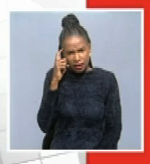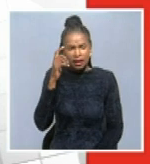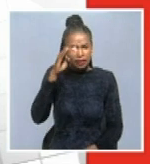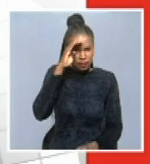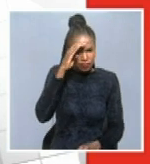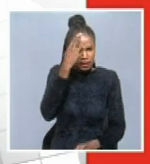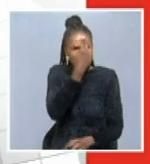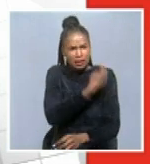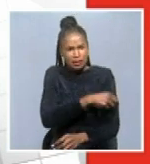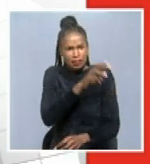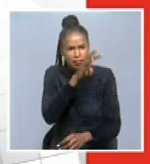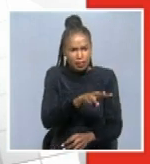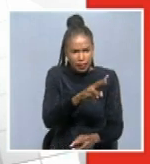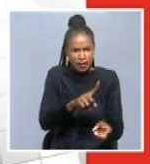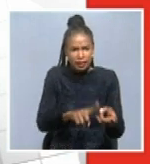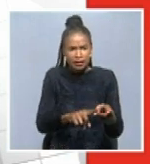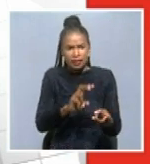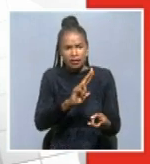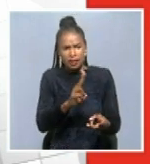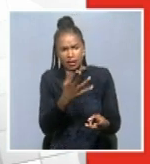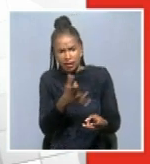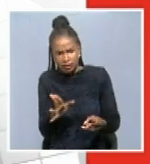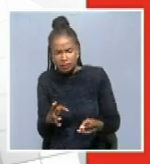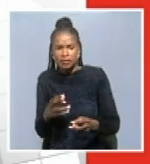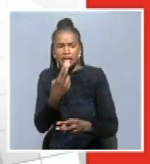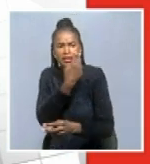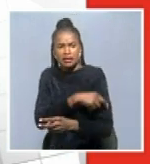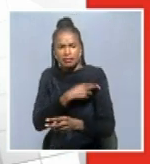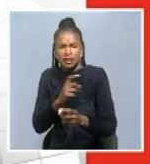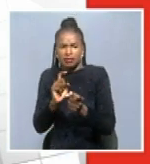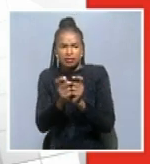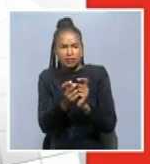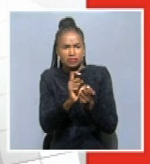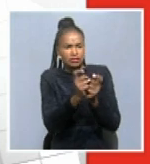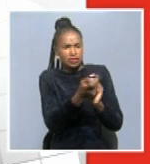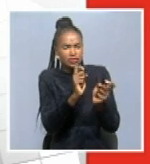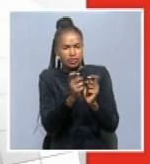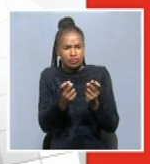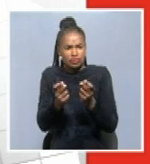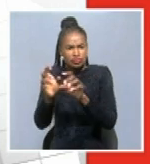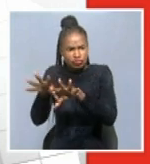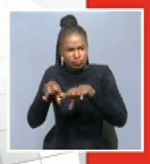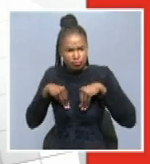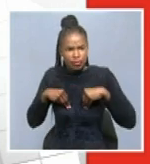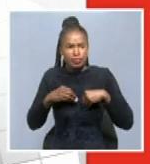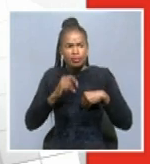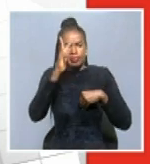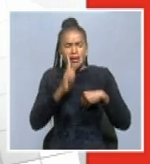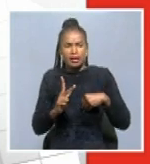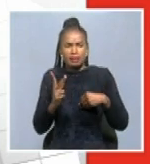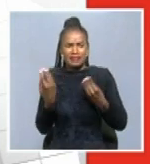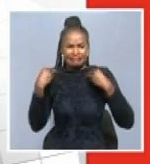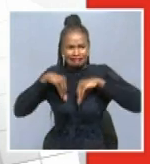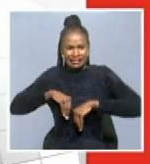between Varfus Bay and most of the facilities, I mean, people that need to be quarantined, we are sending